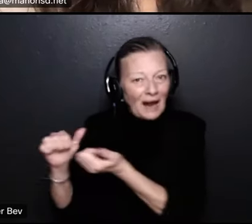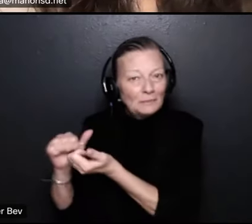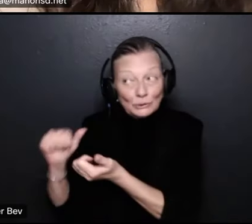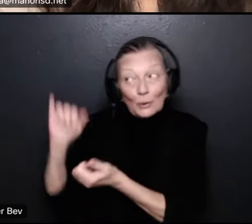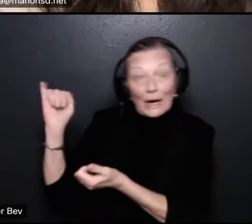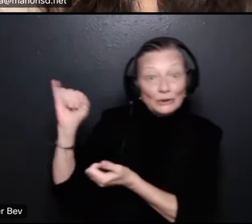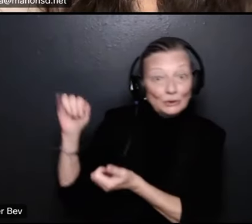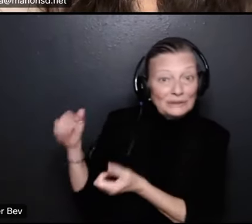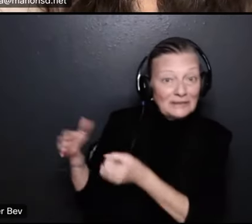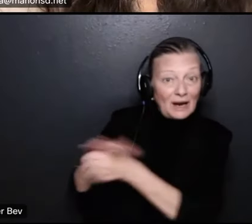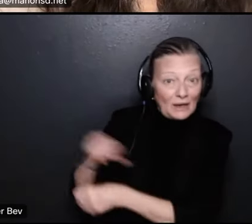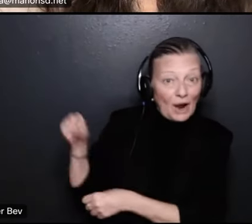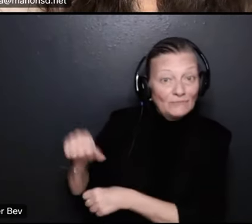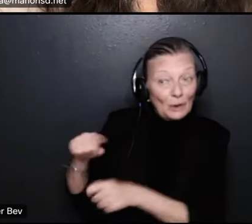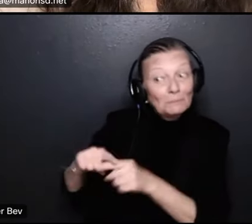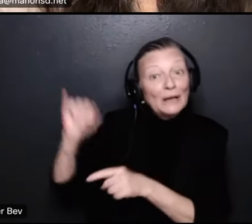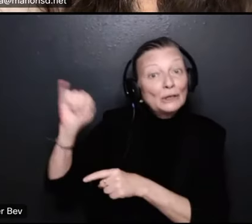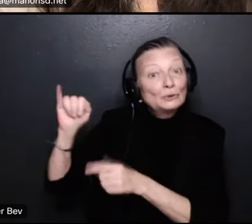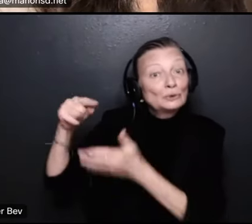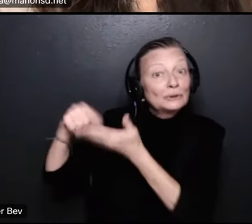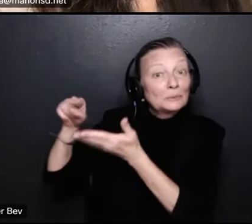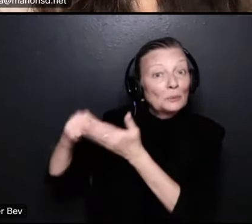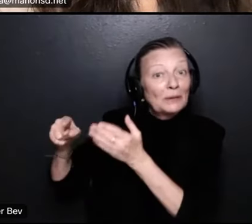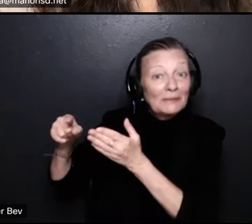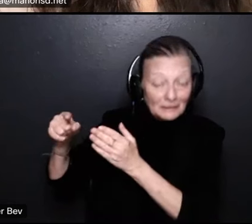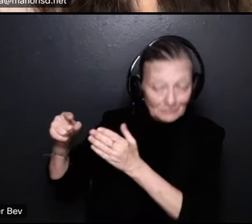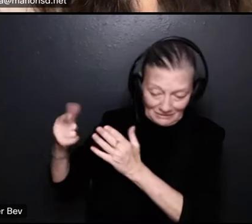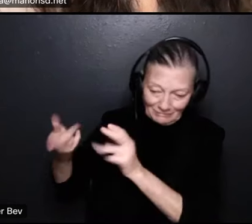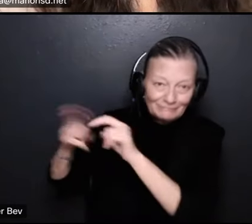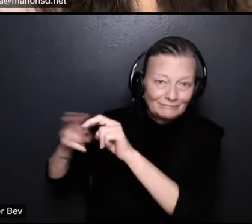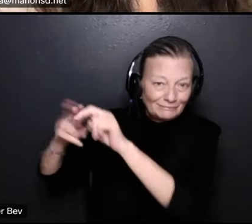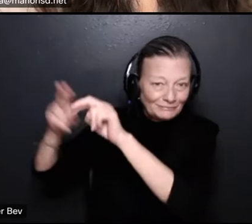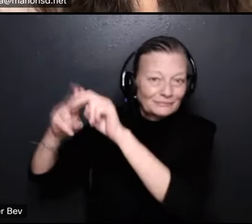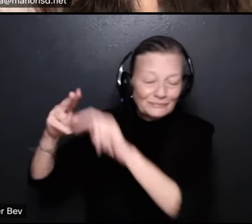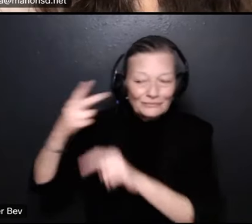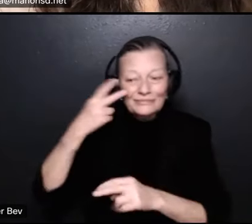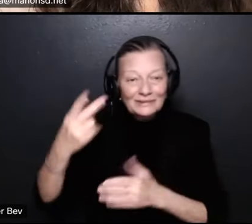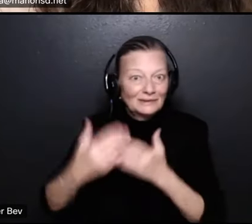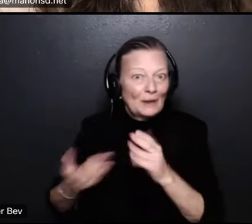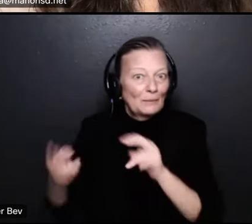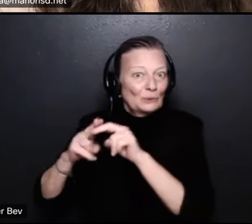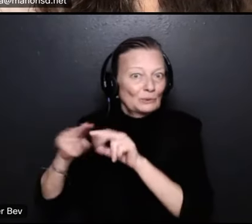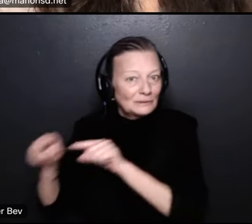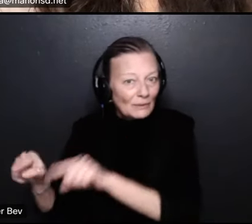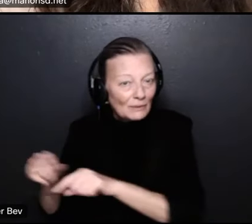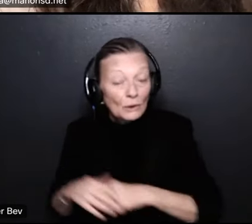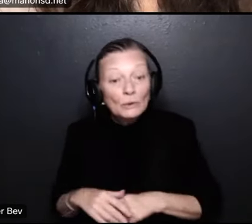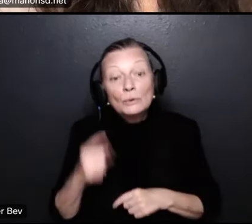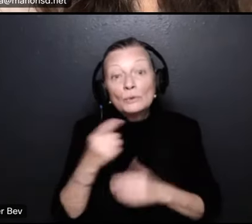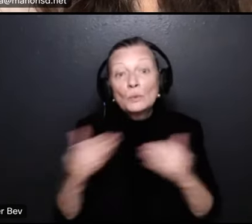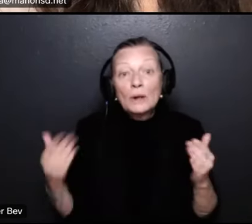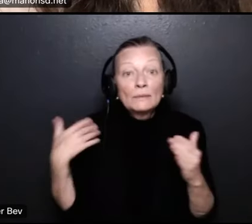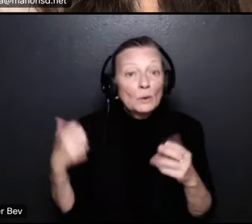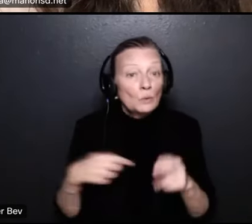premiums for that have gone up so those areas you'll see um some increase in that place one thing i wanted to mention some